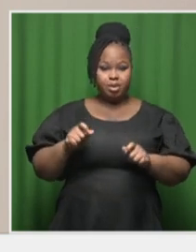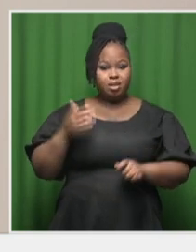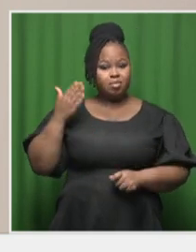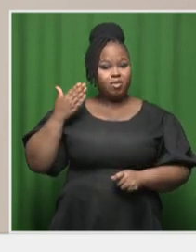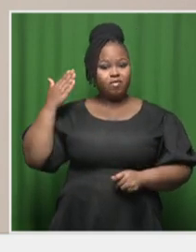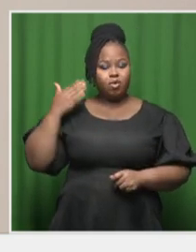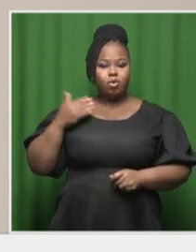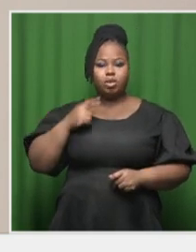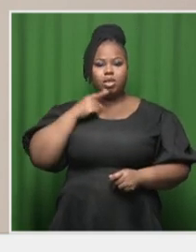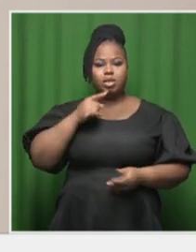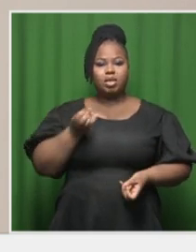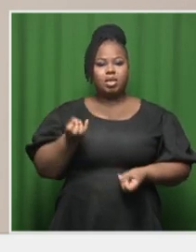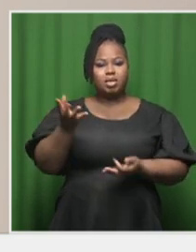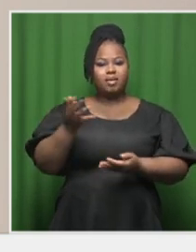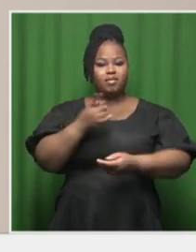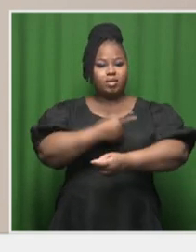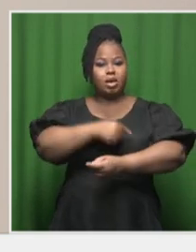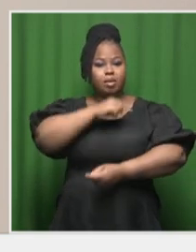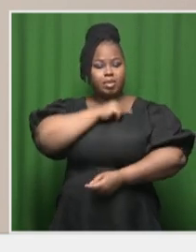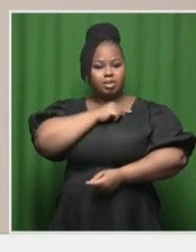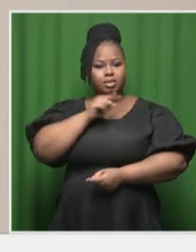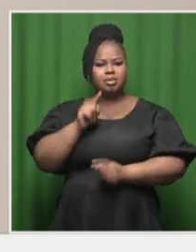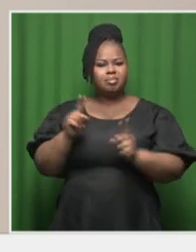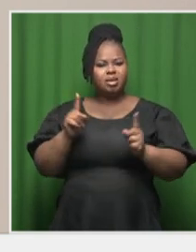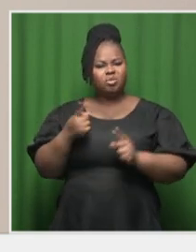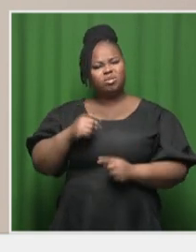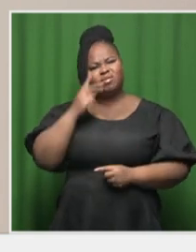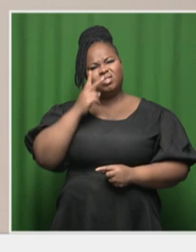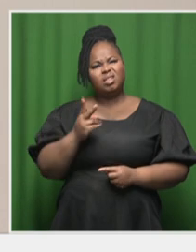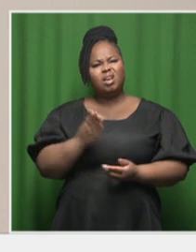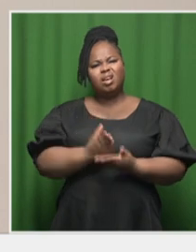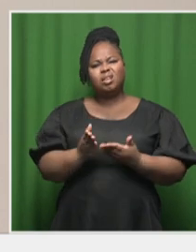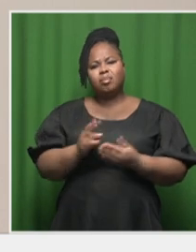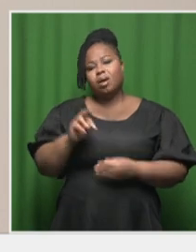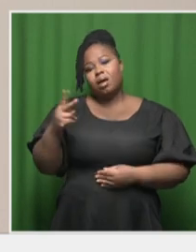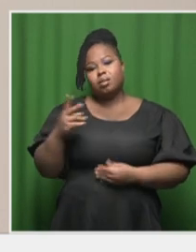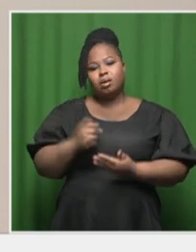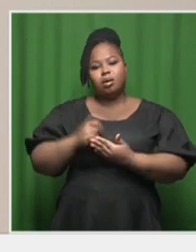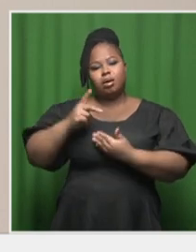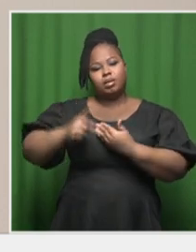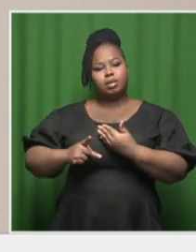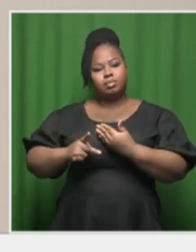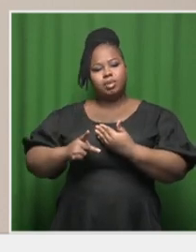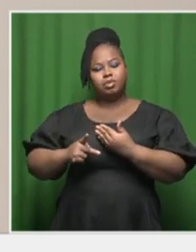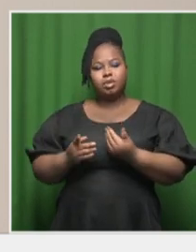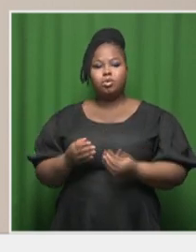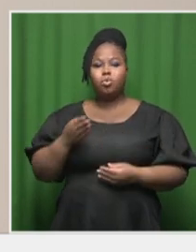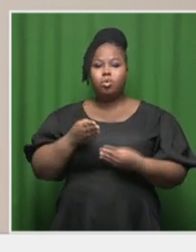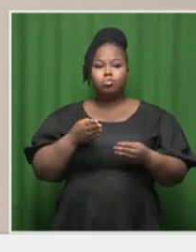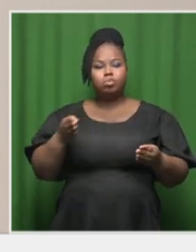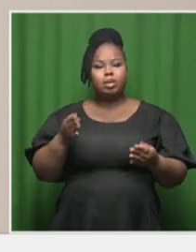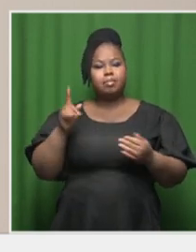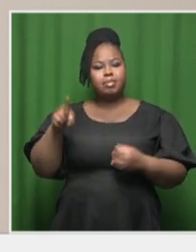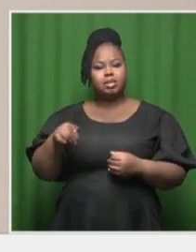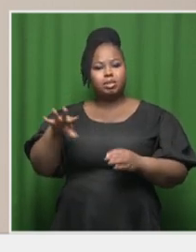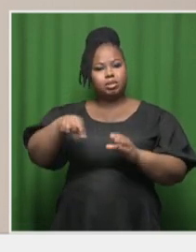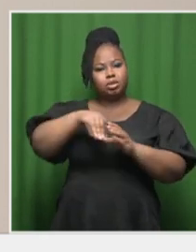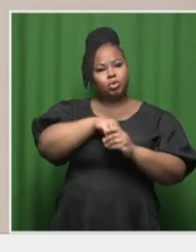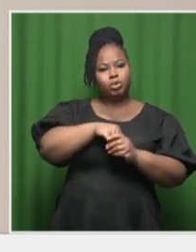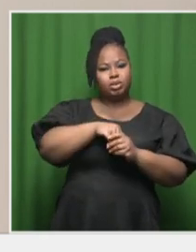they had been allocated capacity, but we had seen that some of the projects were taking time to come onto the grid.